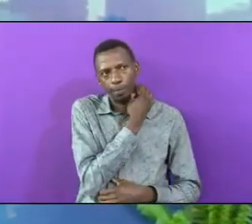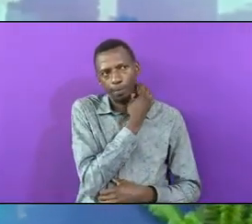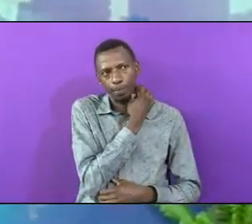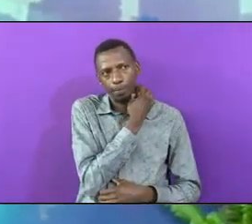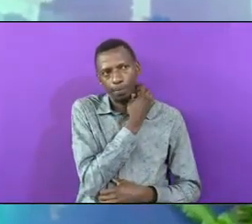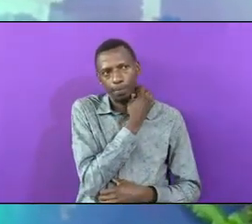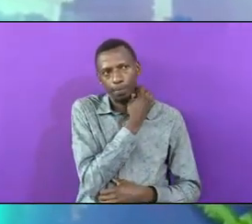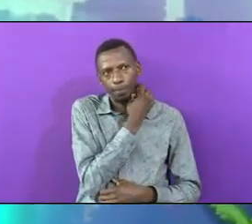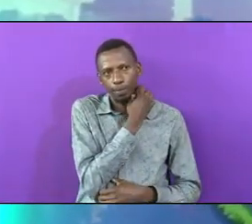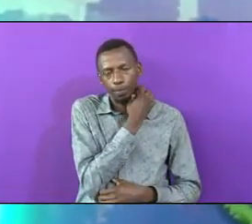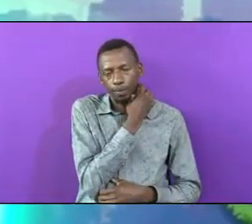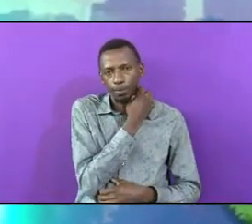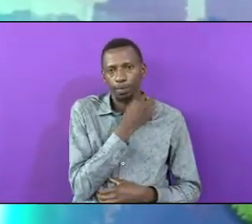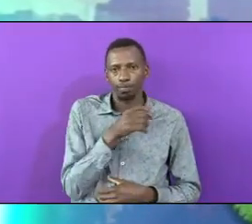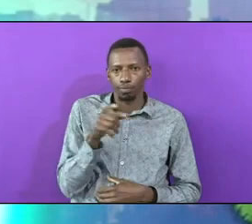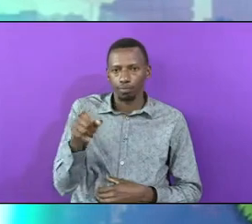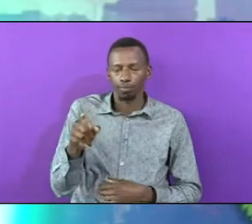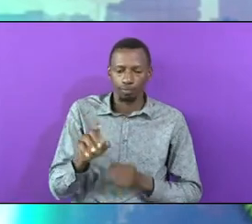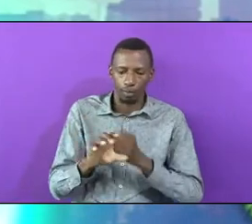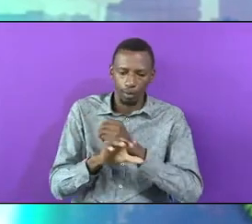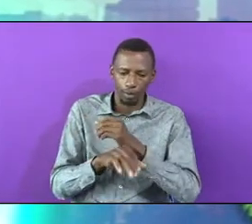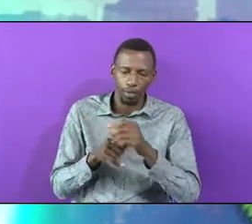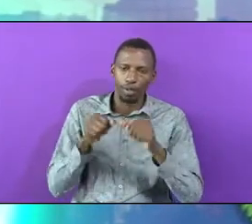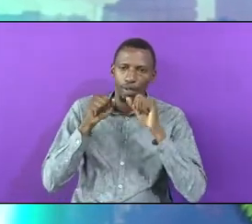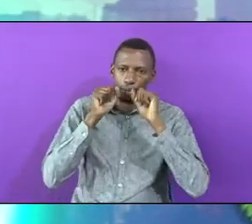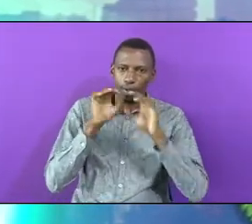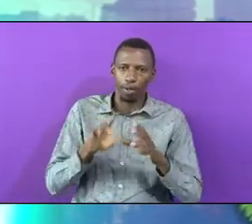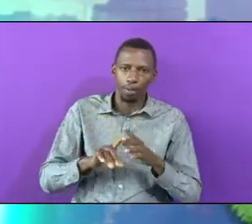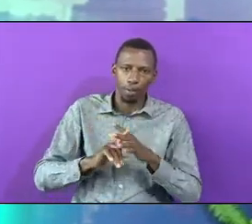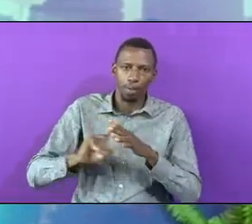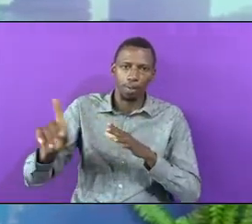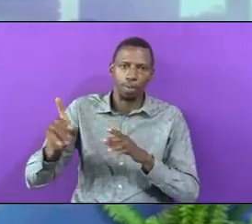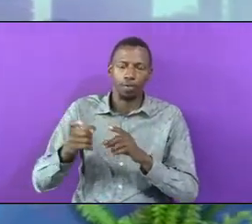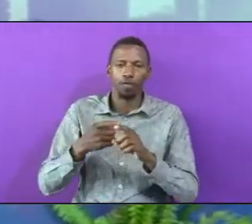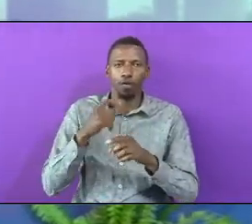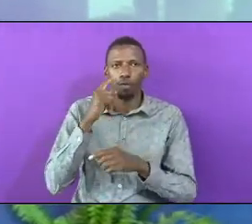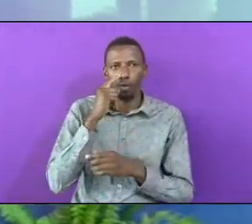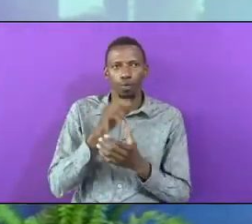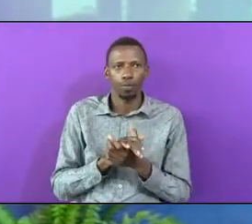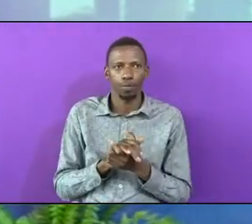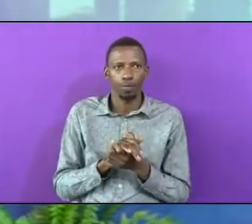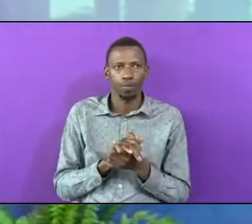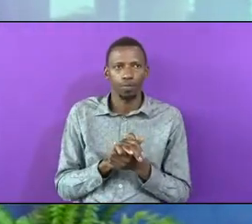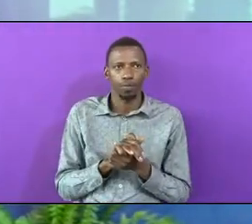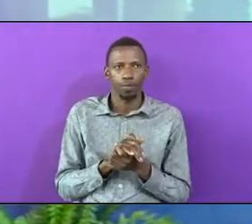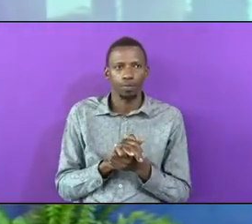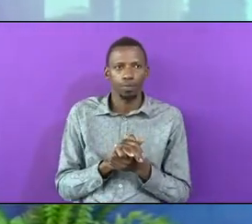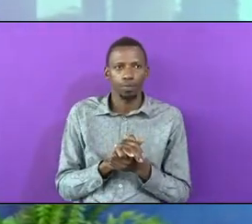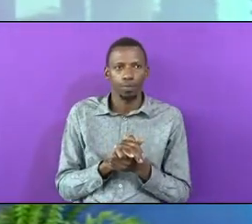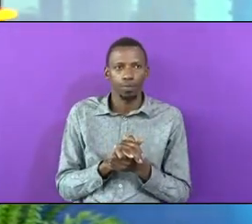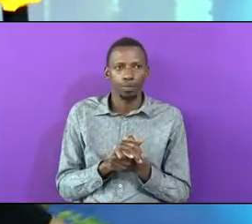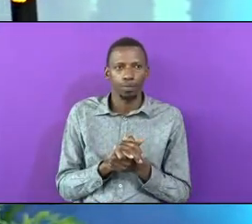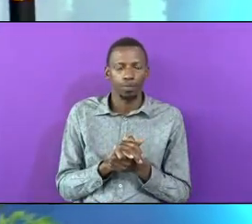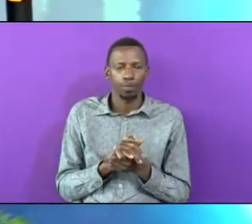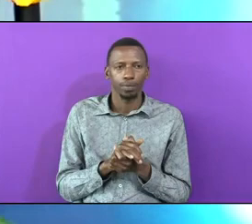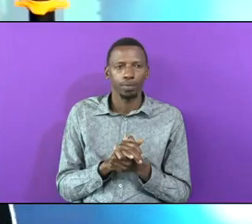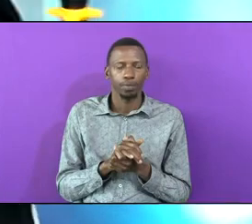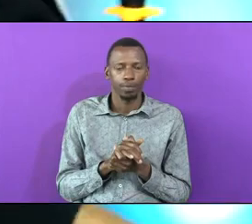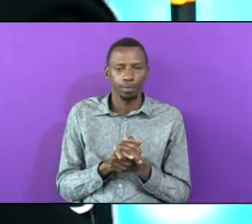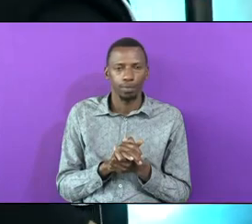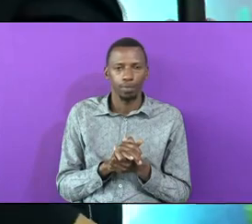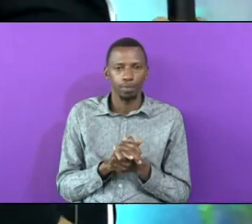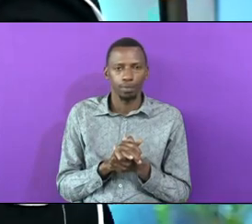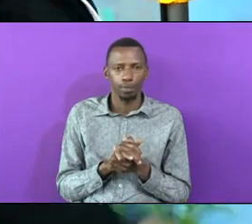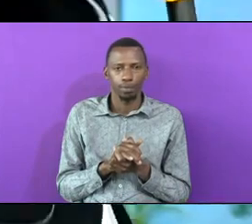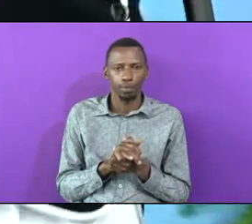He Steeds The Blessing He Fled From Home Christ Meets With Him At Bethel And He See A Ladder He Saw